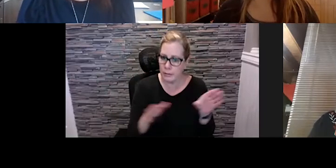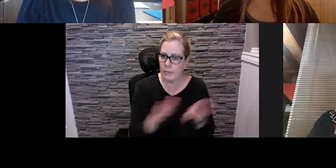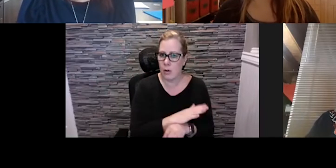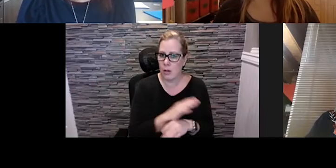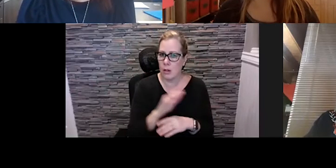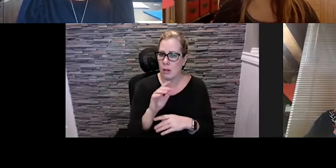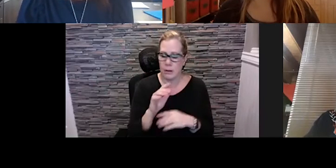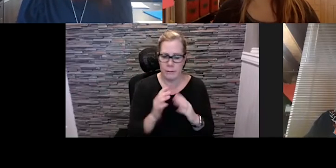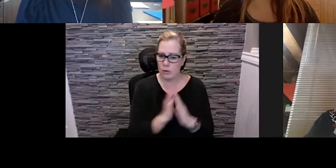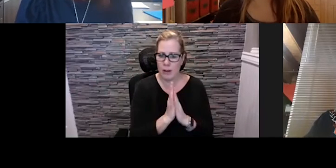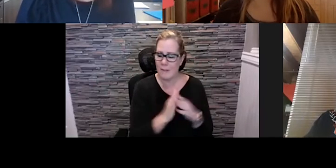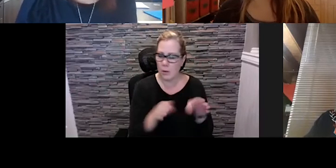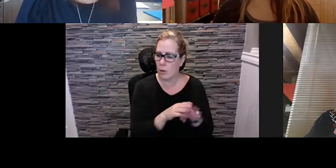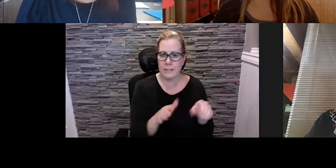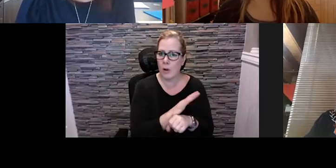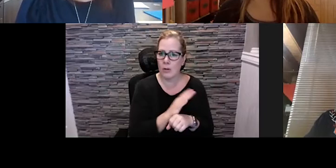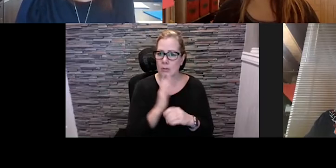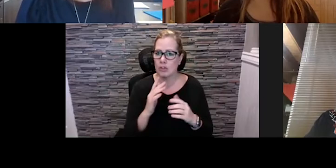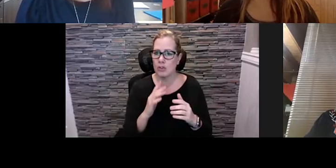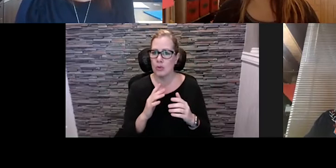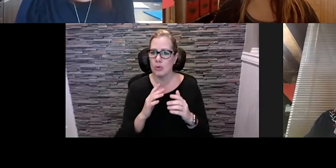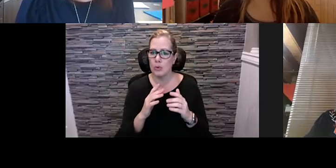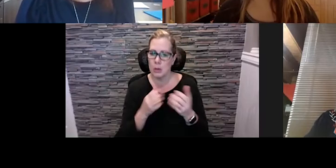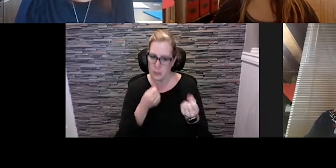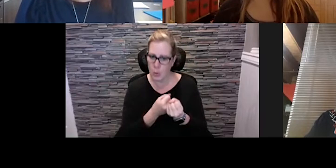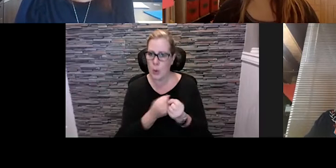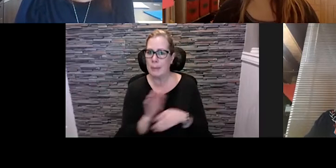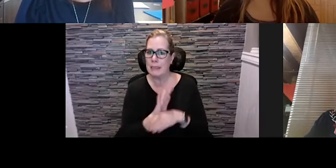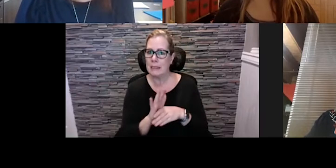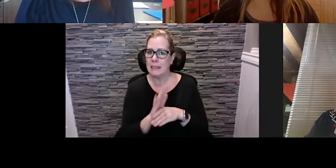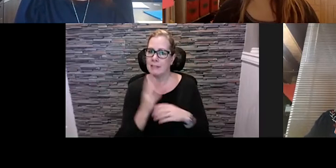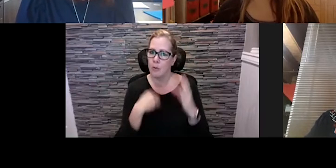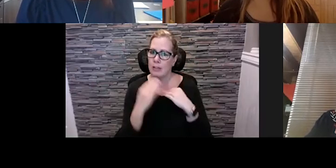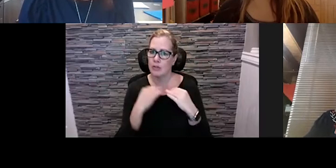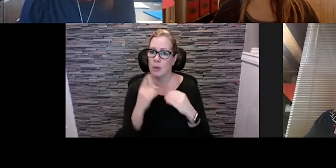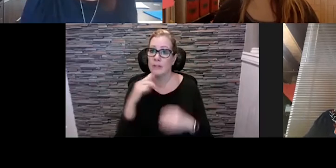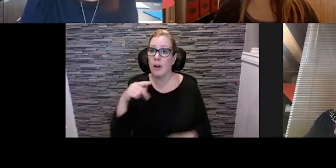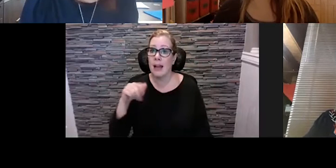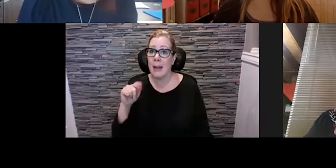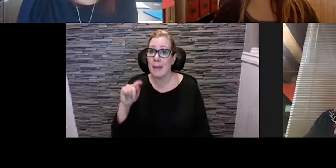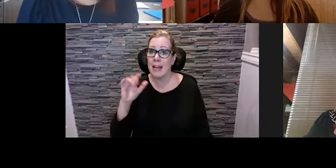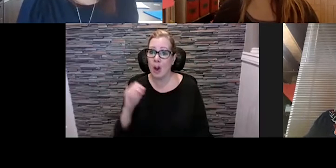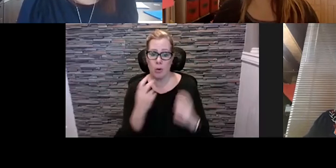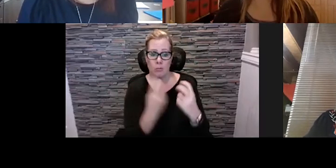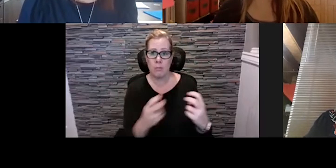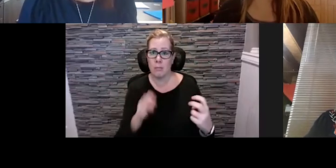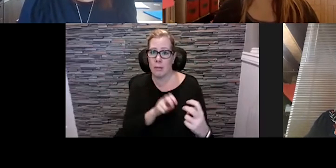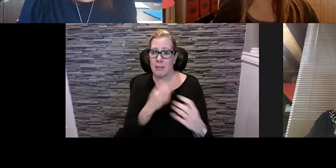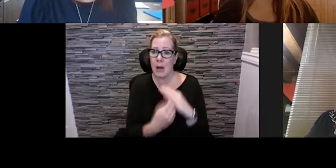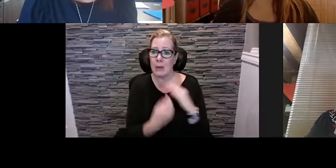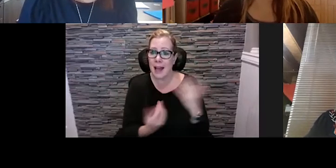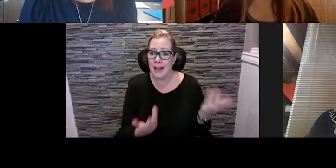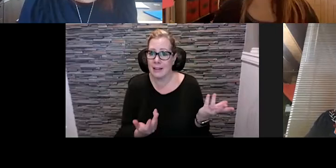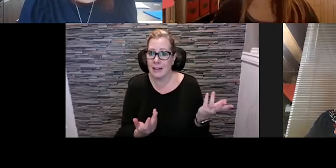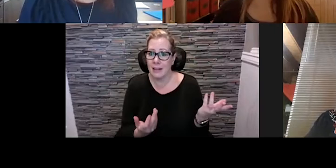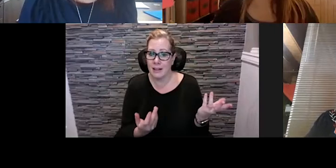patios for businesses. So what could that mean for festivals and events in the future that we were always restricted from from doing